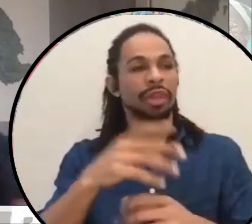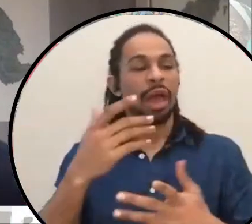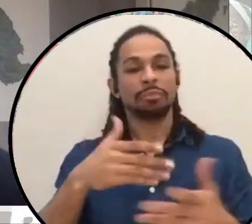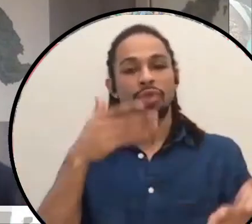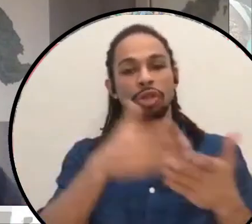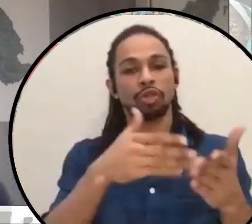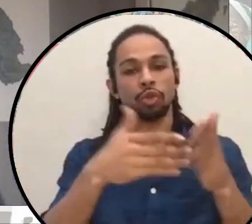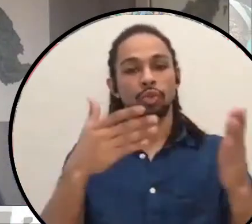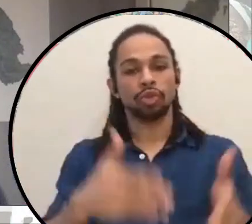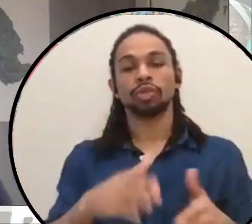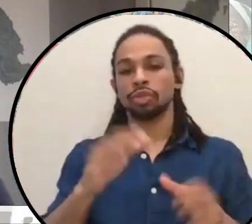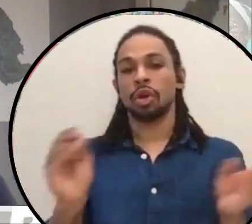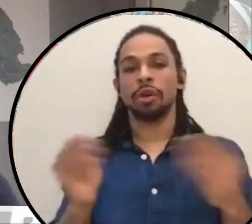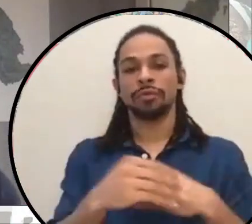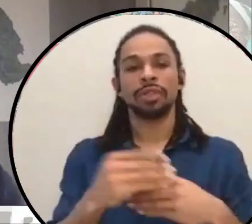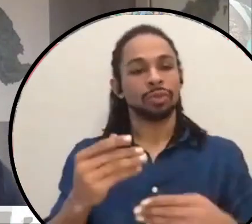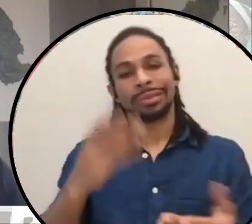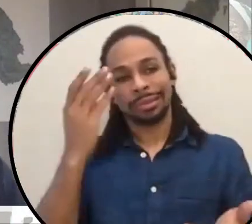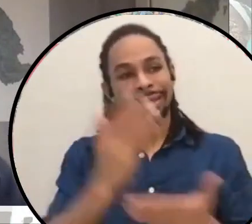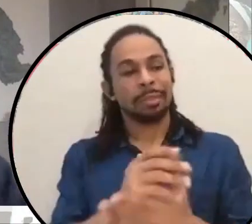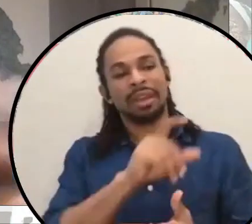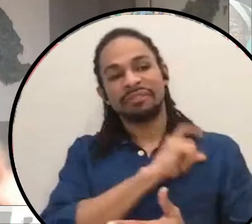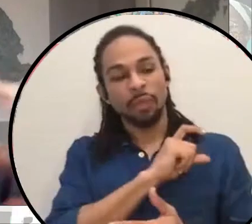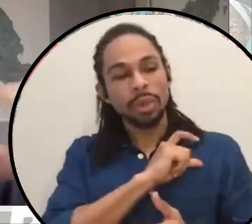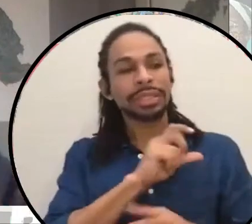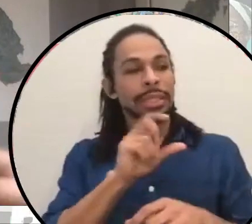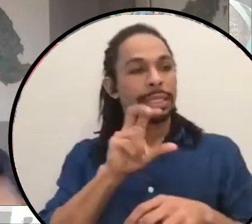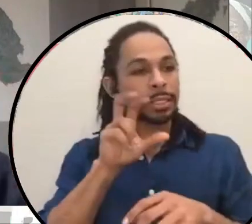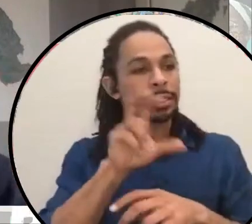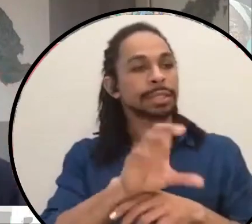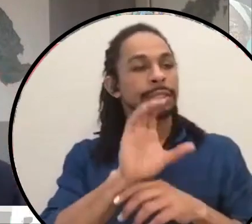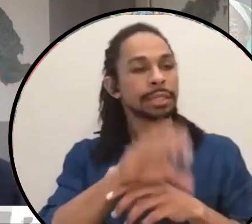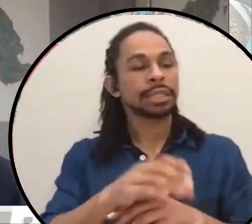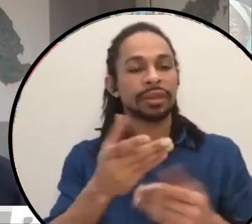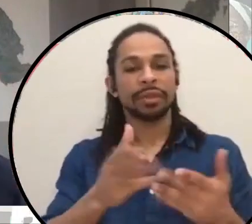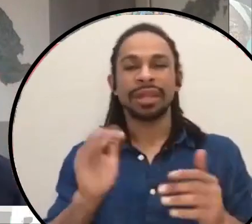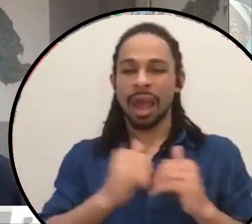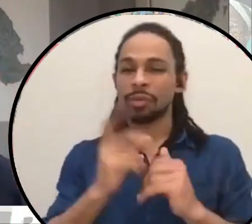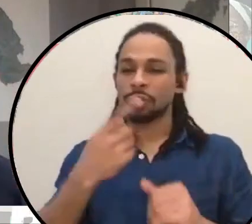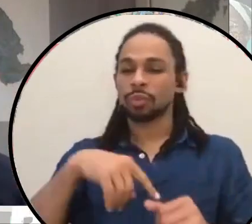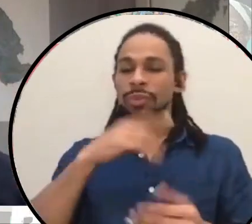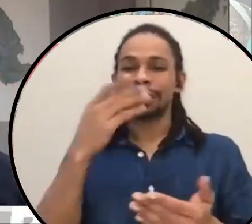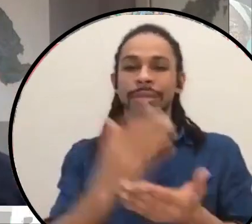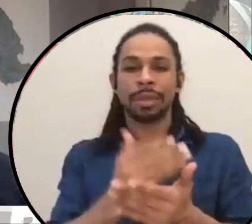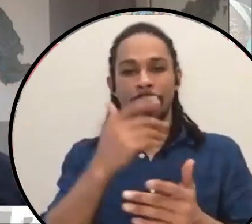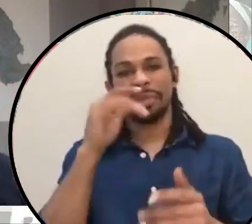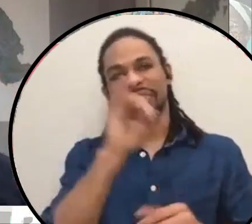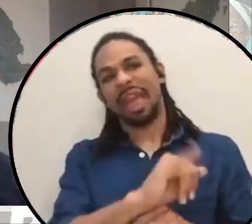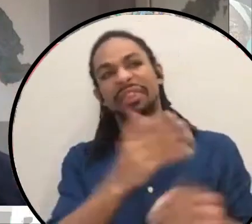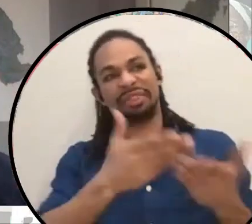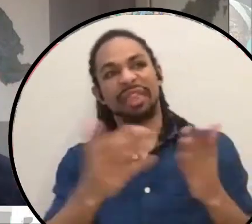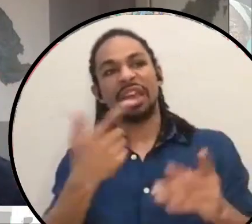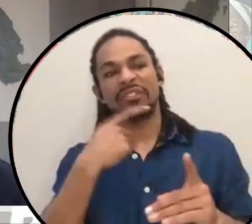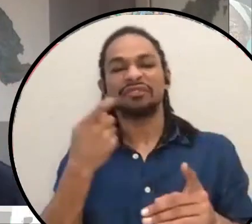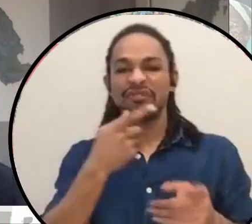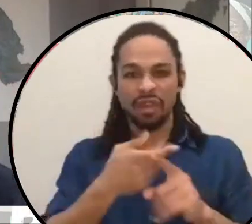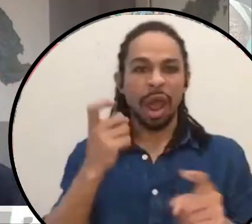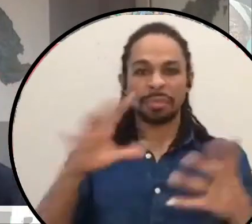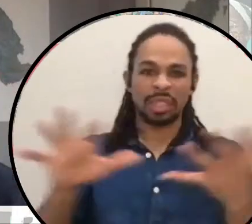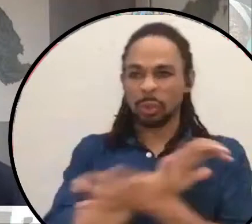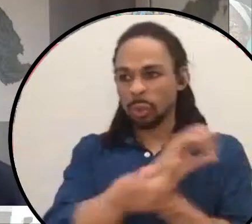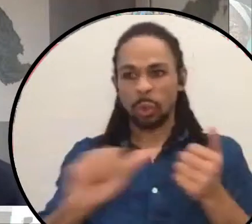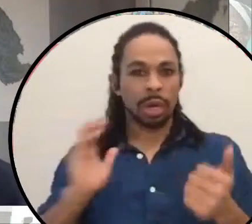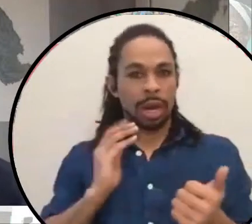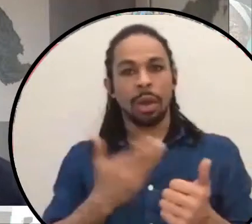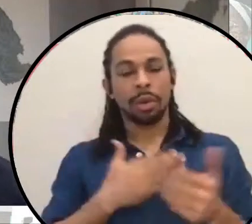against some people? all of that piece around like, can we just stop the thing from chewing up our communities? Um, and then the other piece that I think is